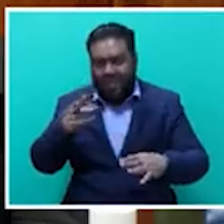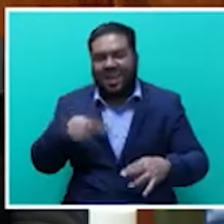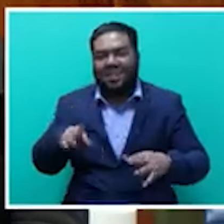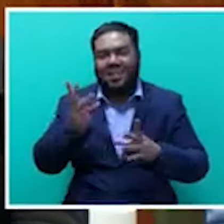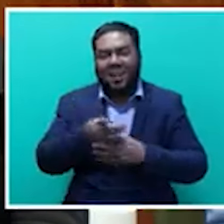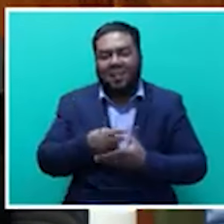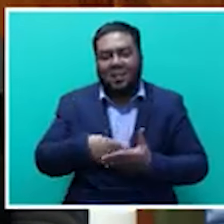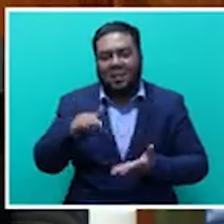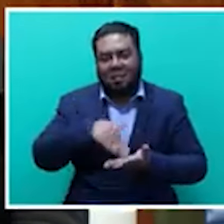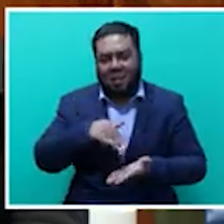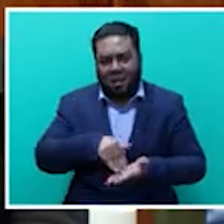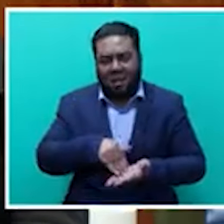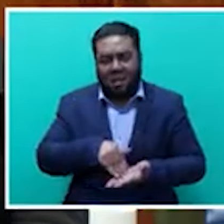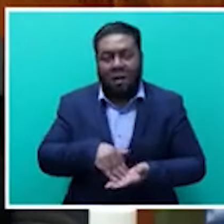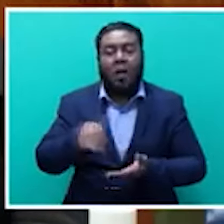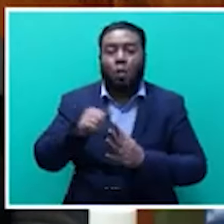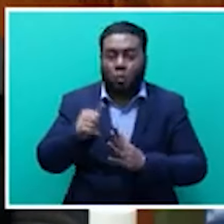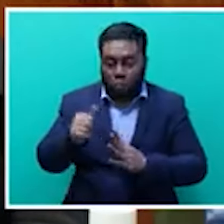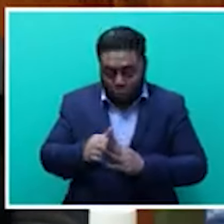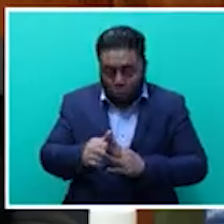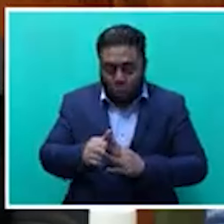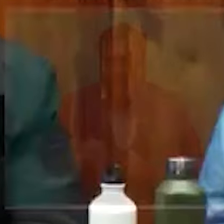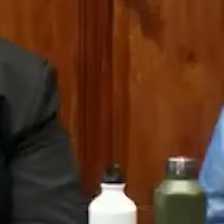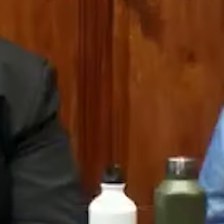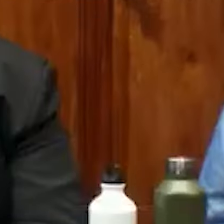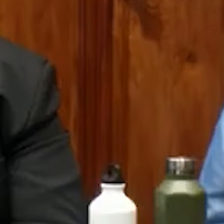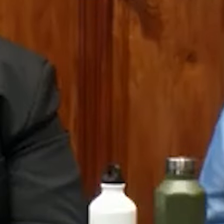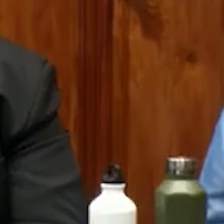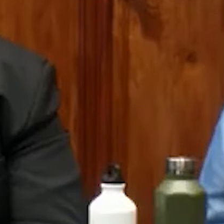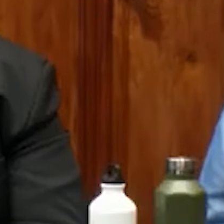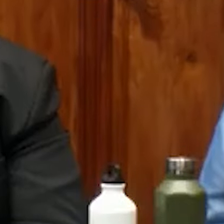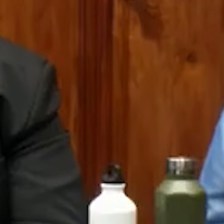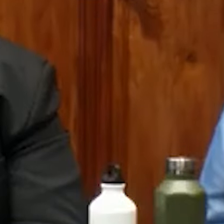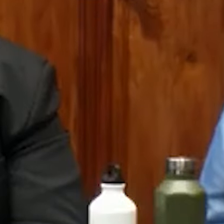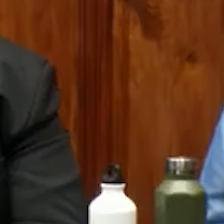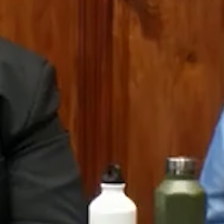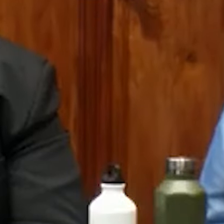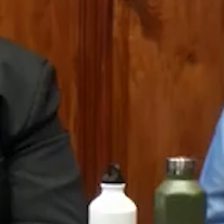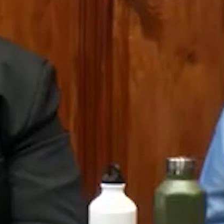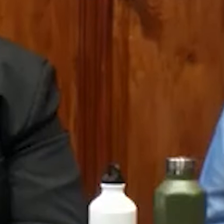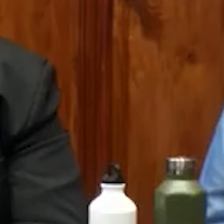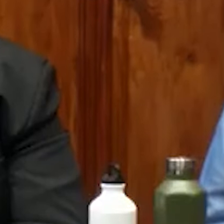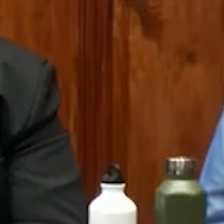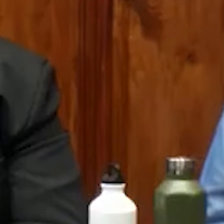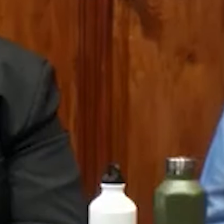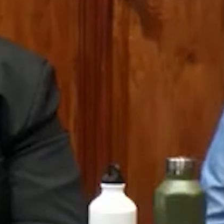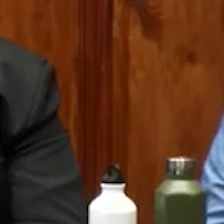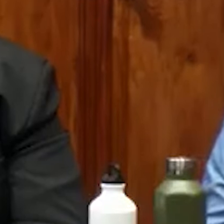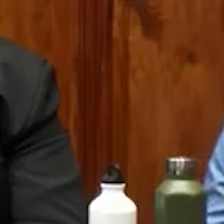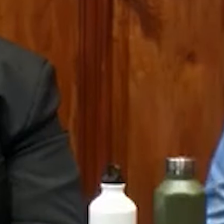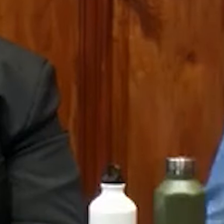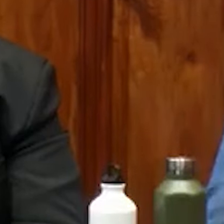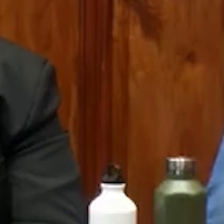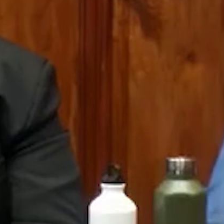data centre. And also, I am happy to report that there will be delegations from Canada coming